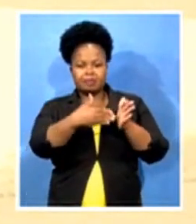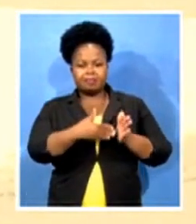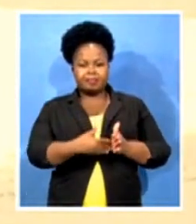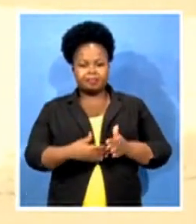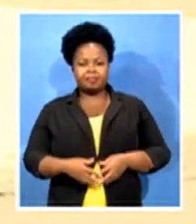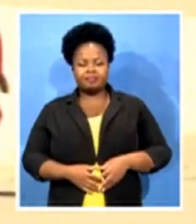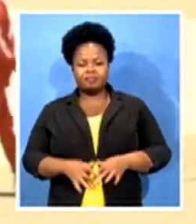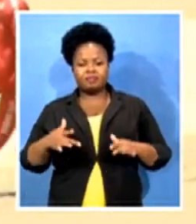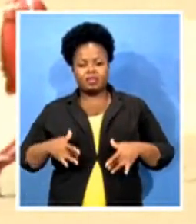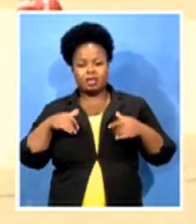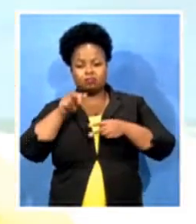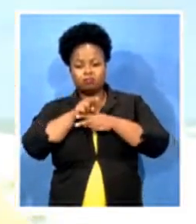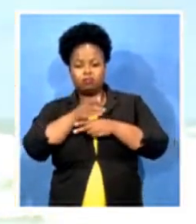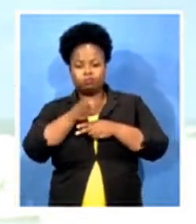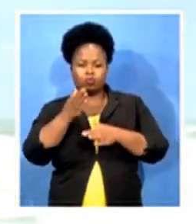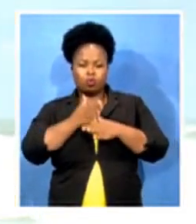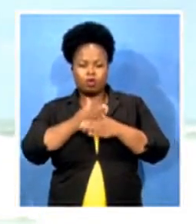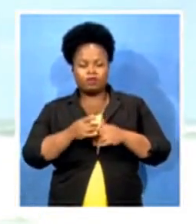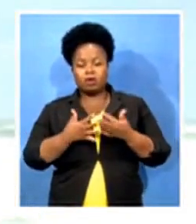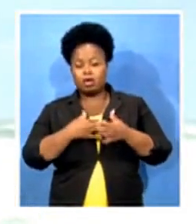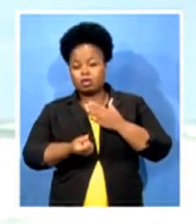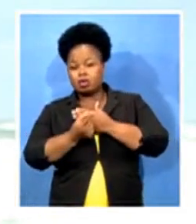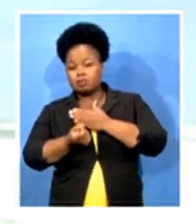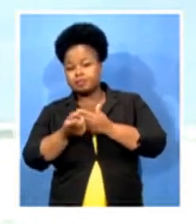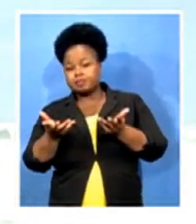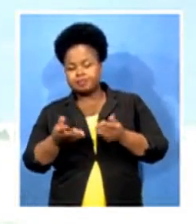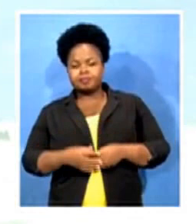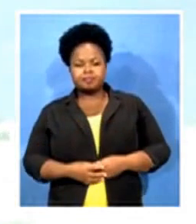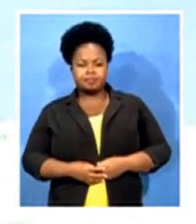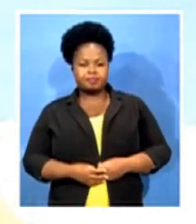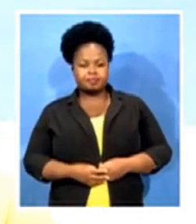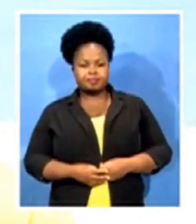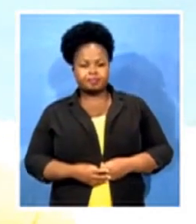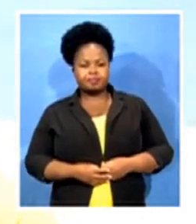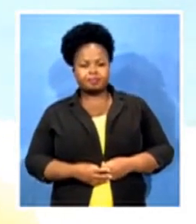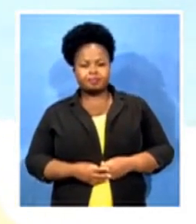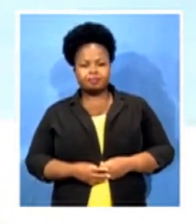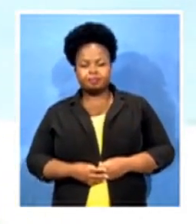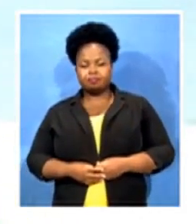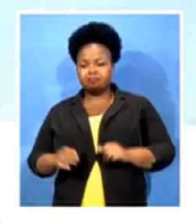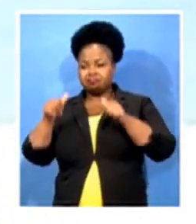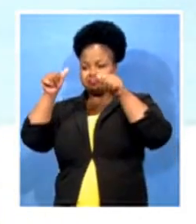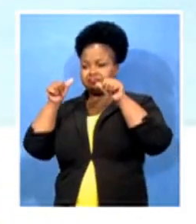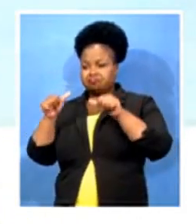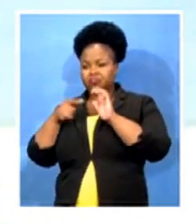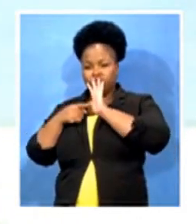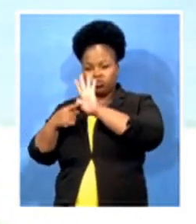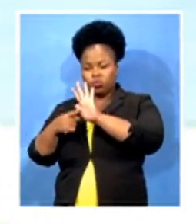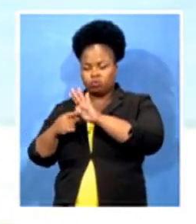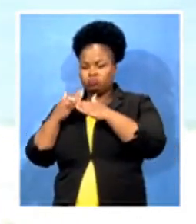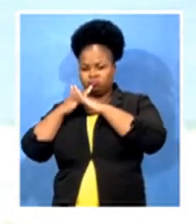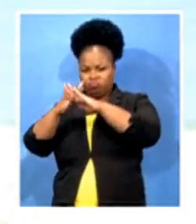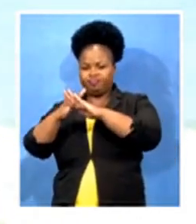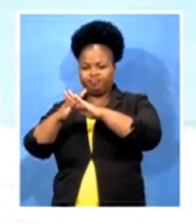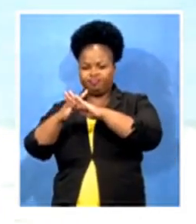for any eventualities. Why we put those things like this? It shows that the beach is closed. The beach is, the swimming is